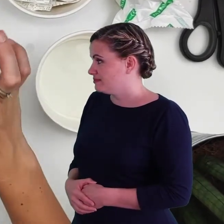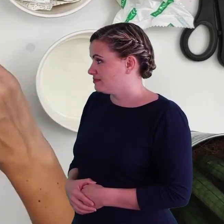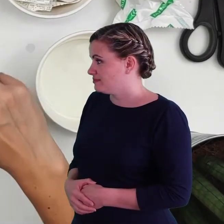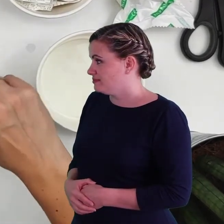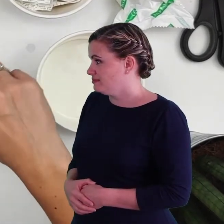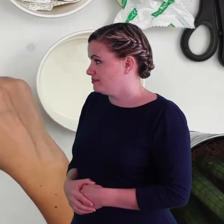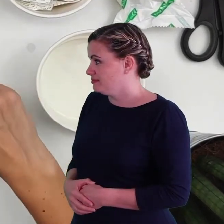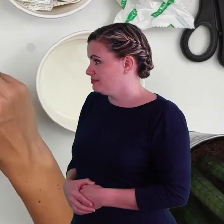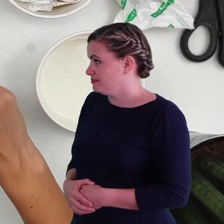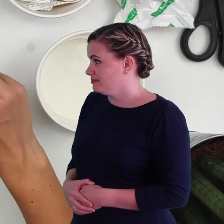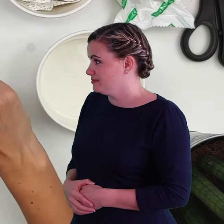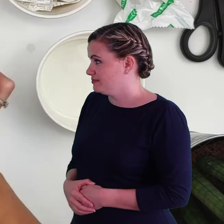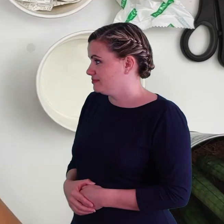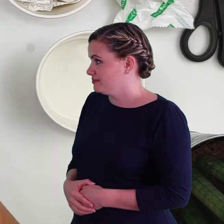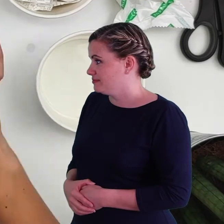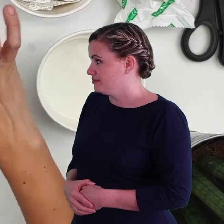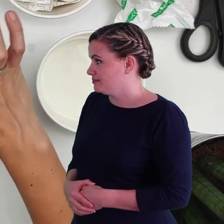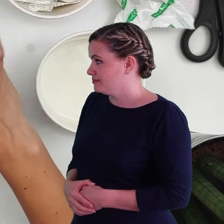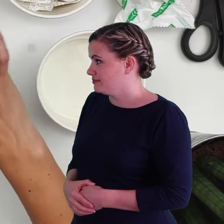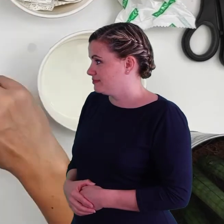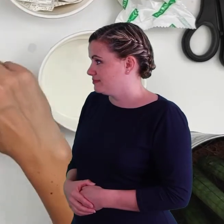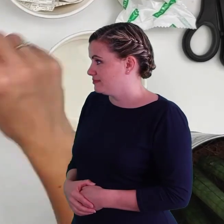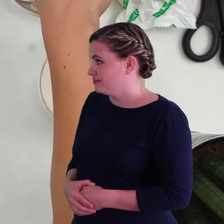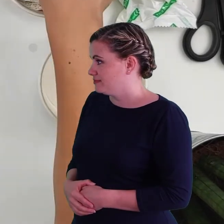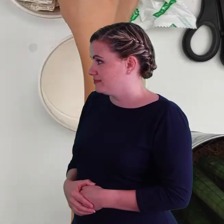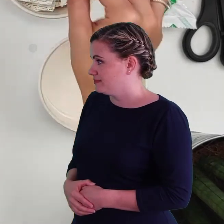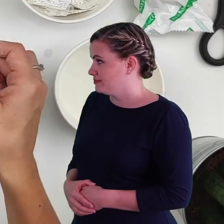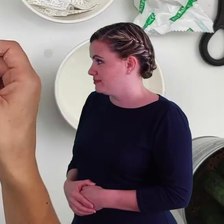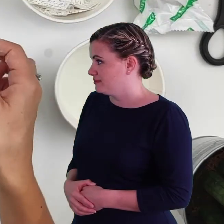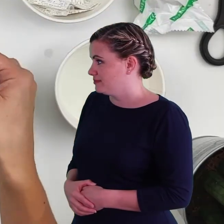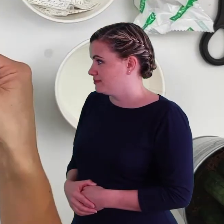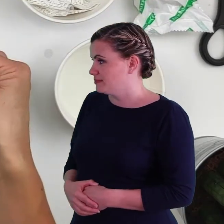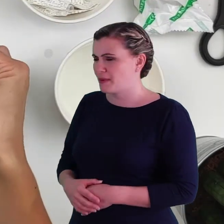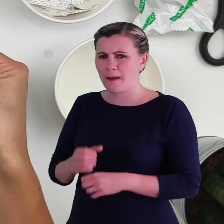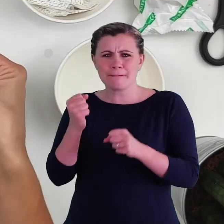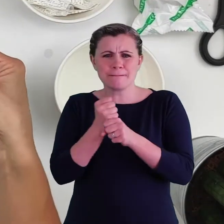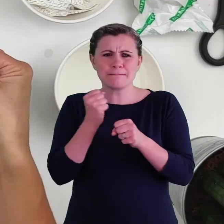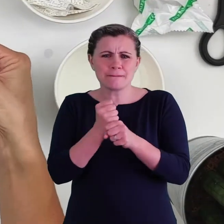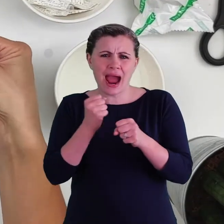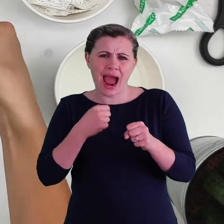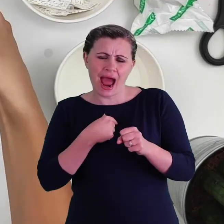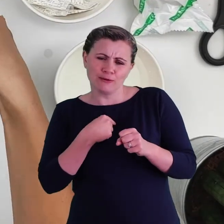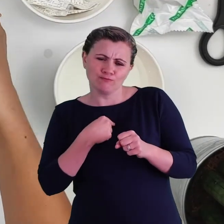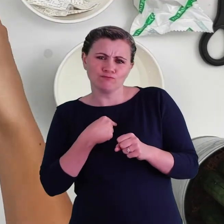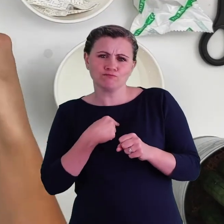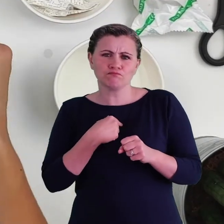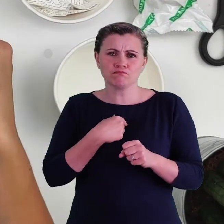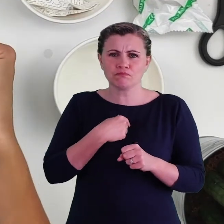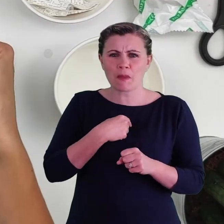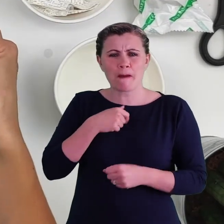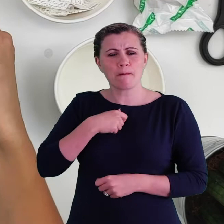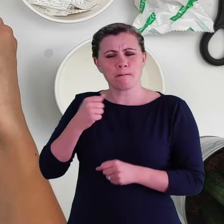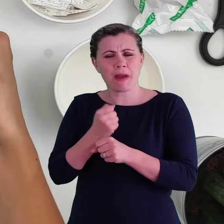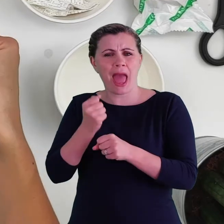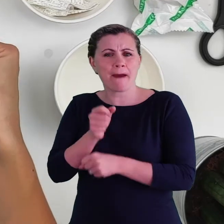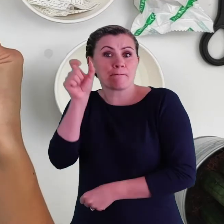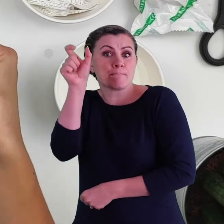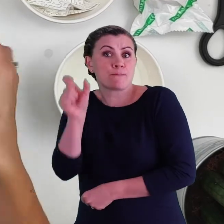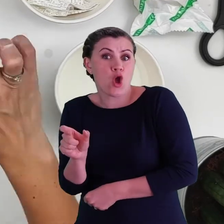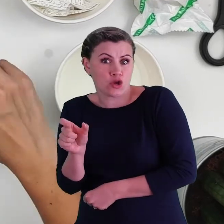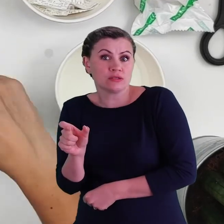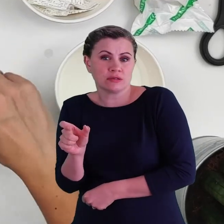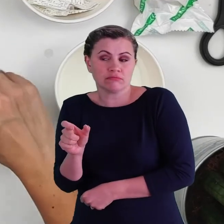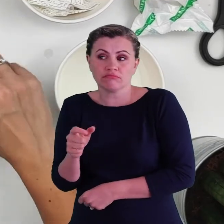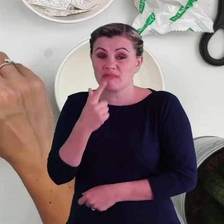Now we're going to do about two or three layers for this one. Now for this you can make anything, I'm going to make a person,